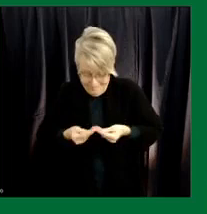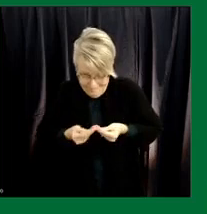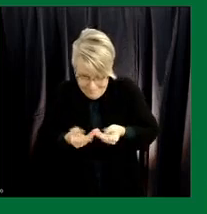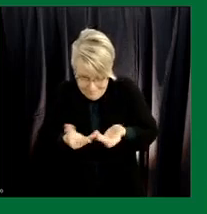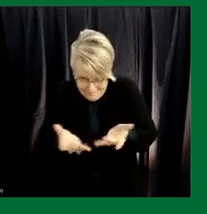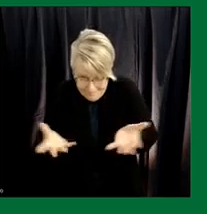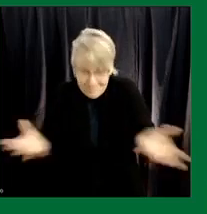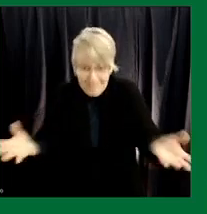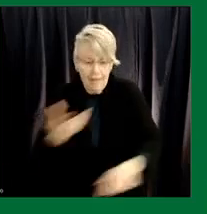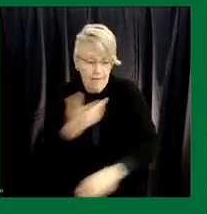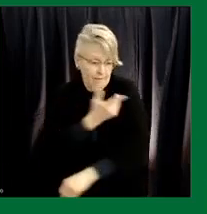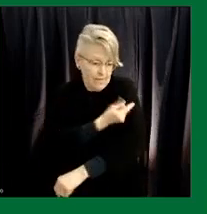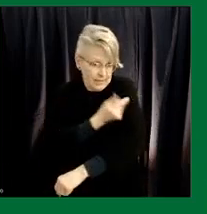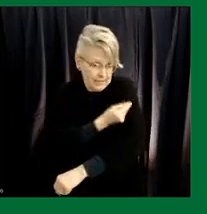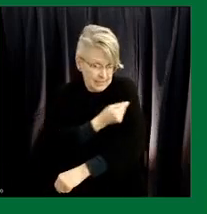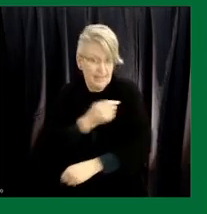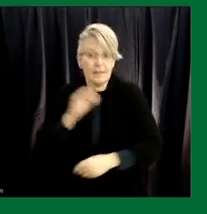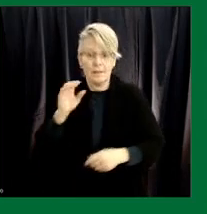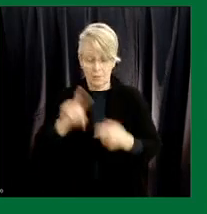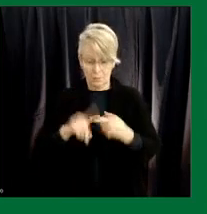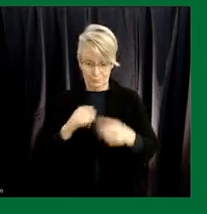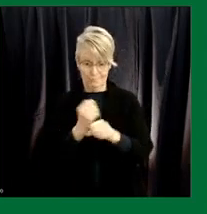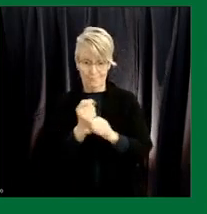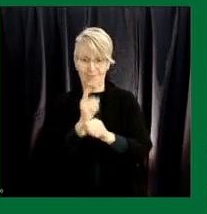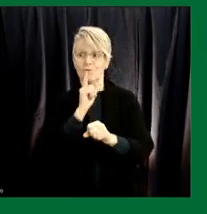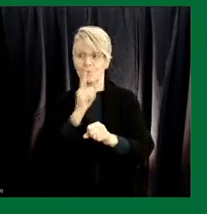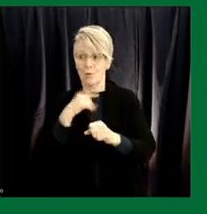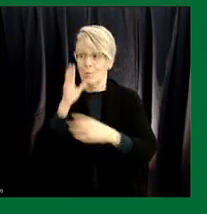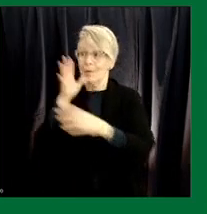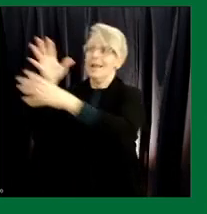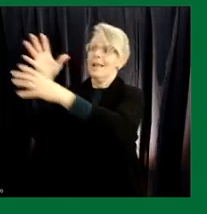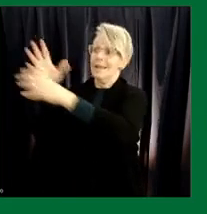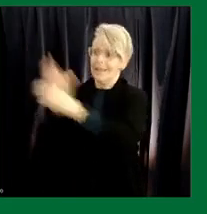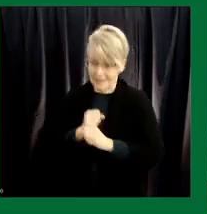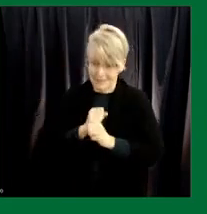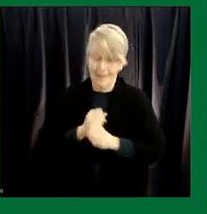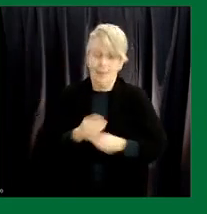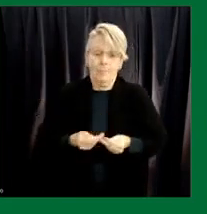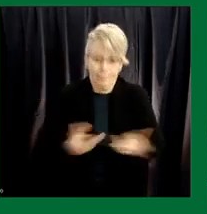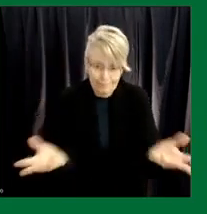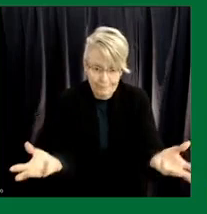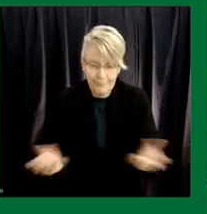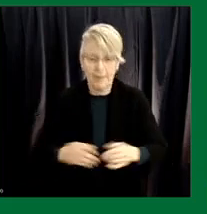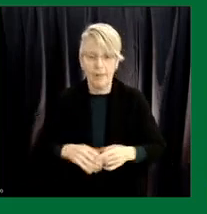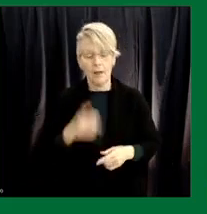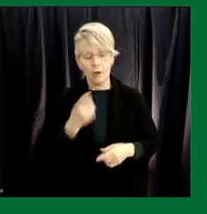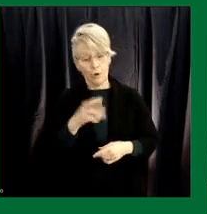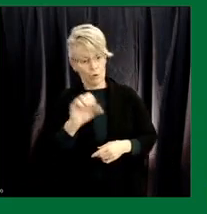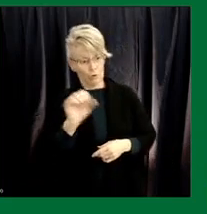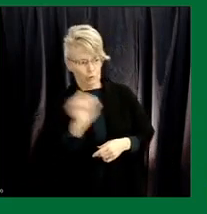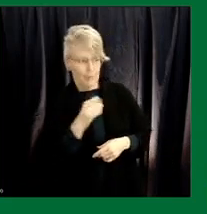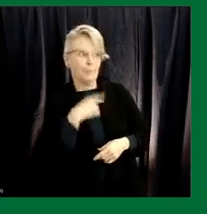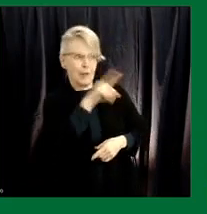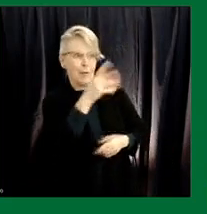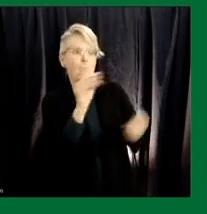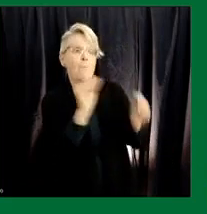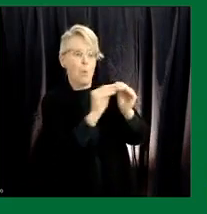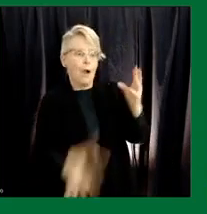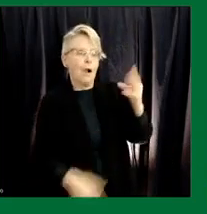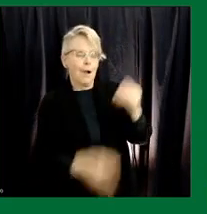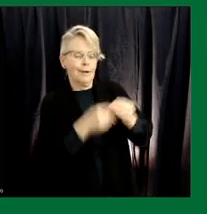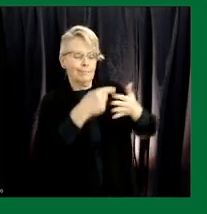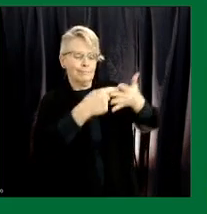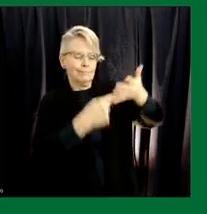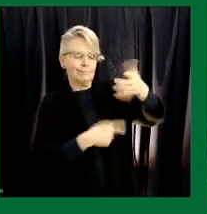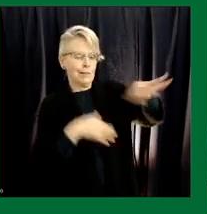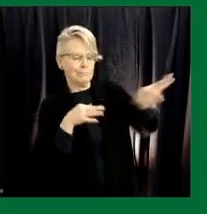vaccines that we ultimately ultimately are going to receive now dr shahab you might have a little more likely a lot more to add in the way